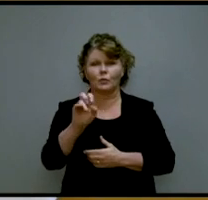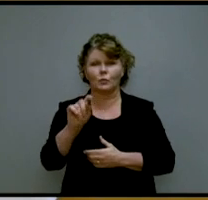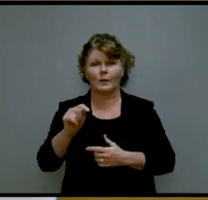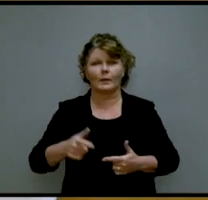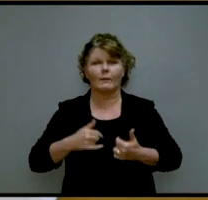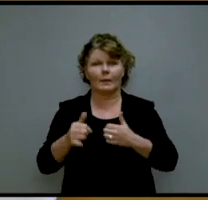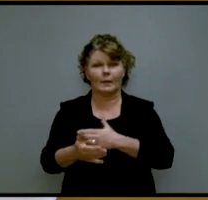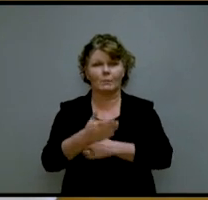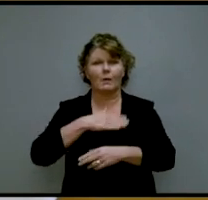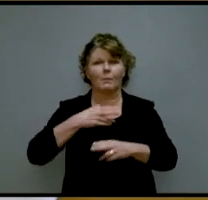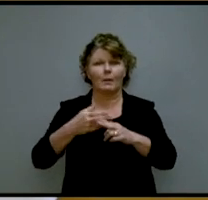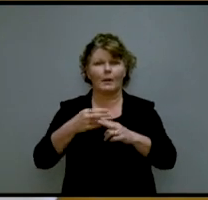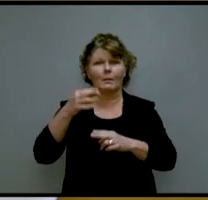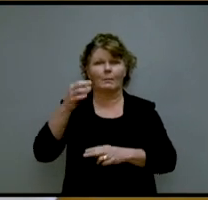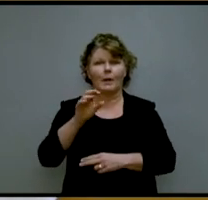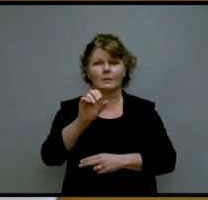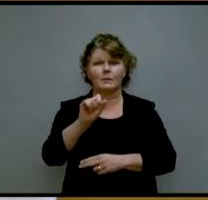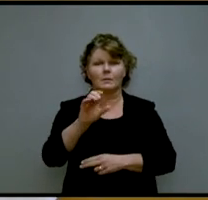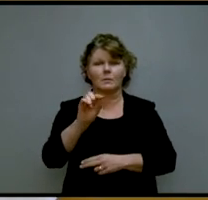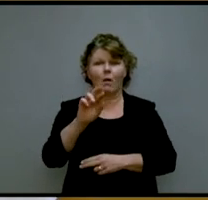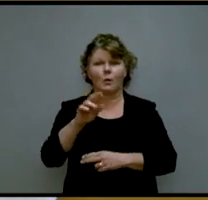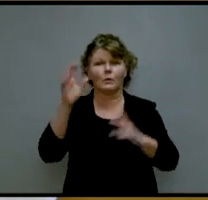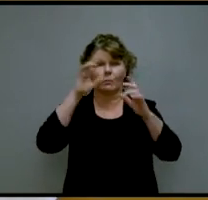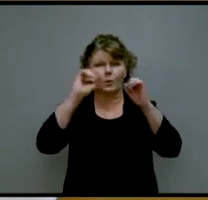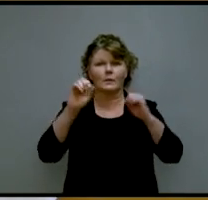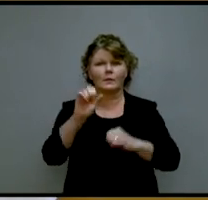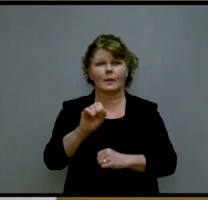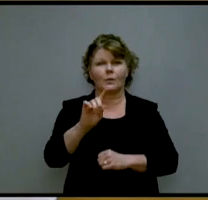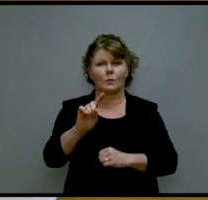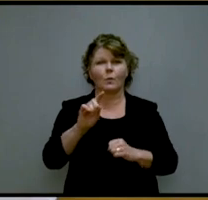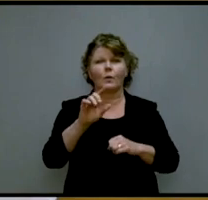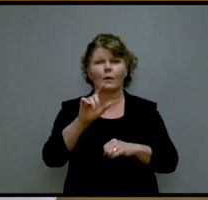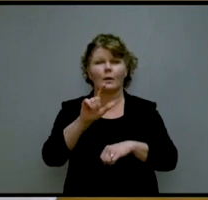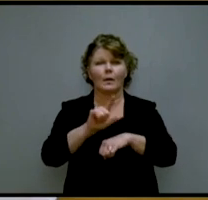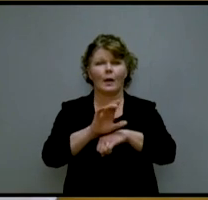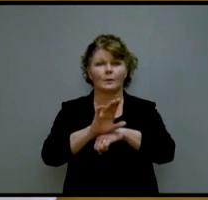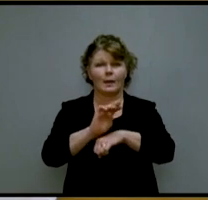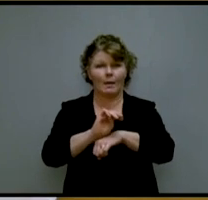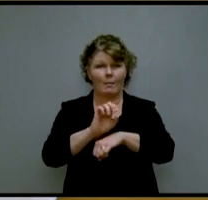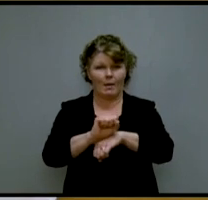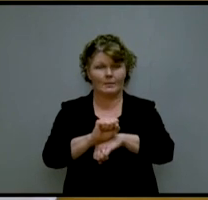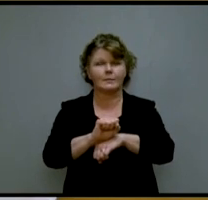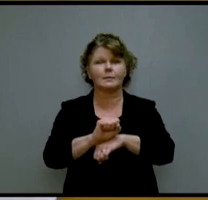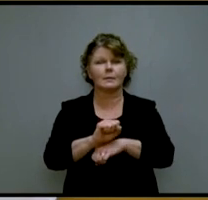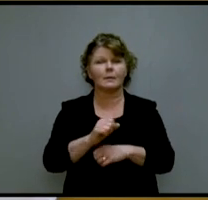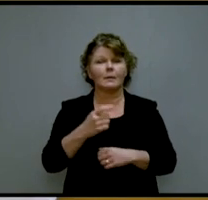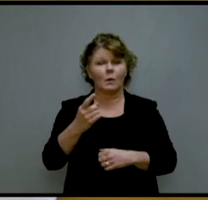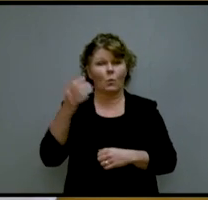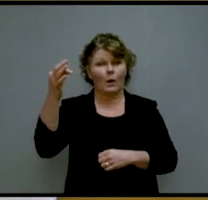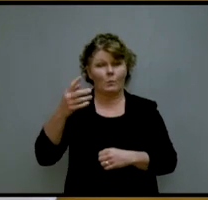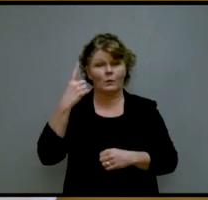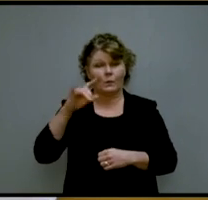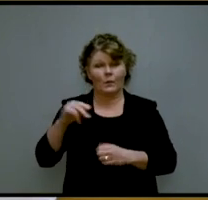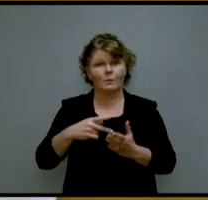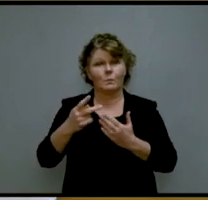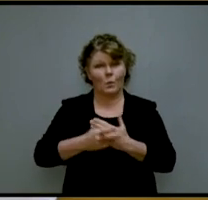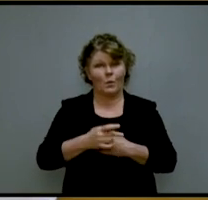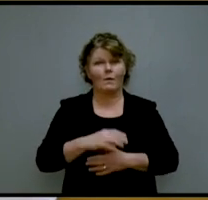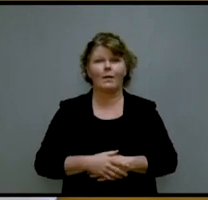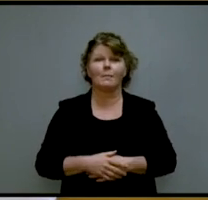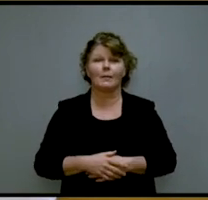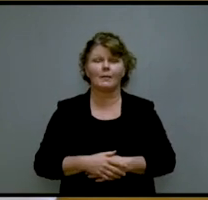for I'm Rev. Scott Seiler, the president of the South Dakota District of the Lutheran Church, Missouri Synod, and one of the preachers on this program.